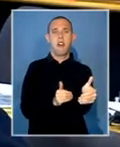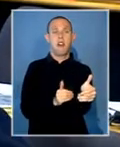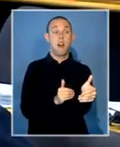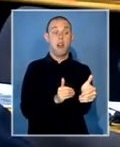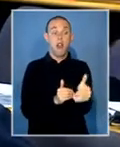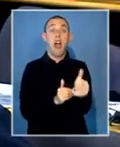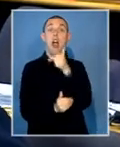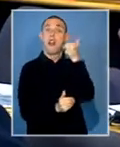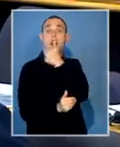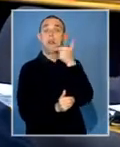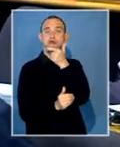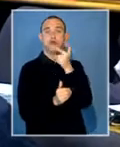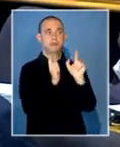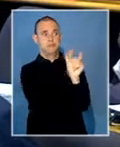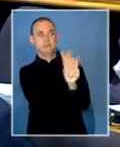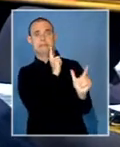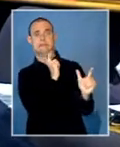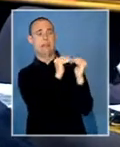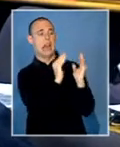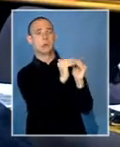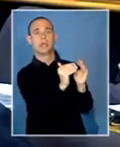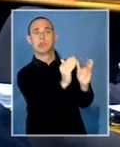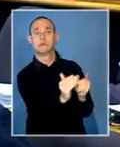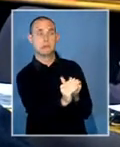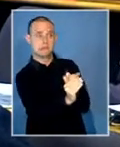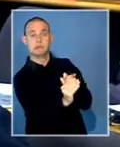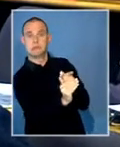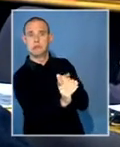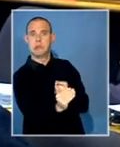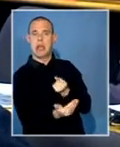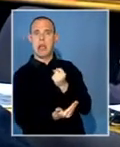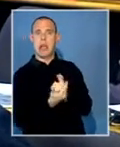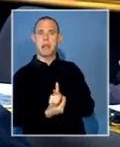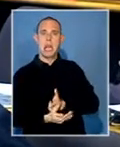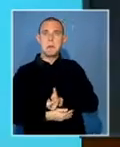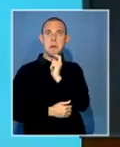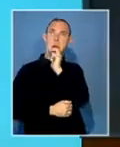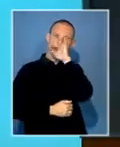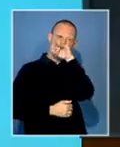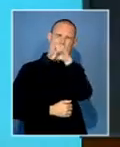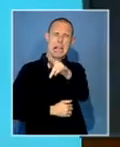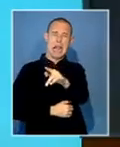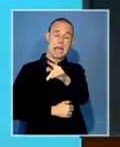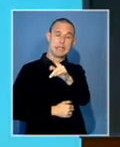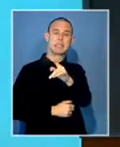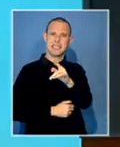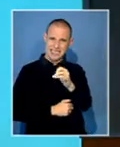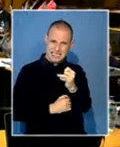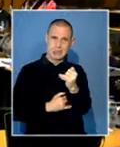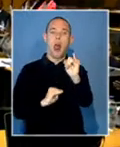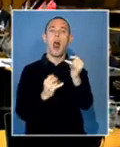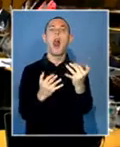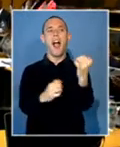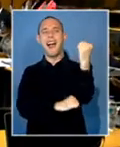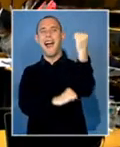when the trouble started. When the tear gas was thrown, they were still on the felt. The inquiry continues